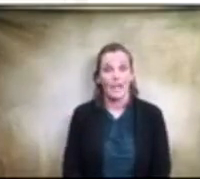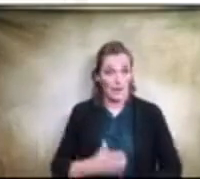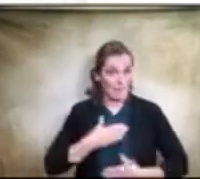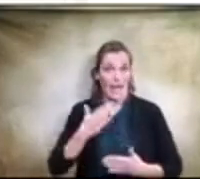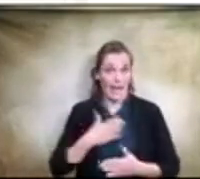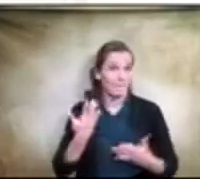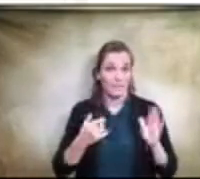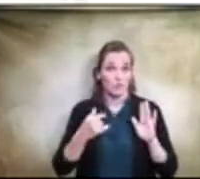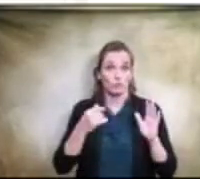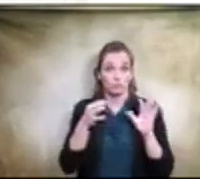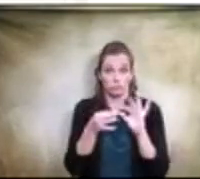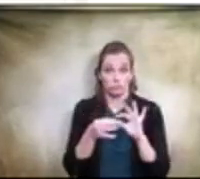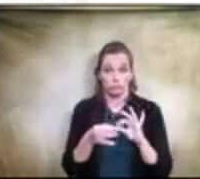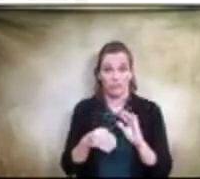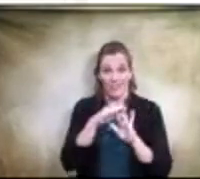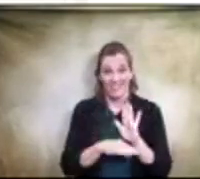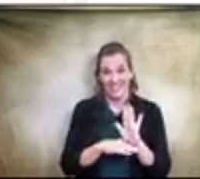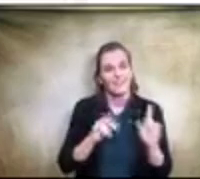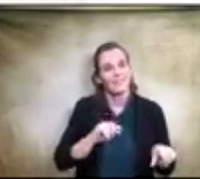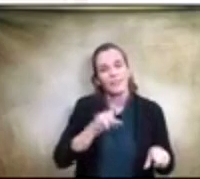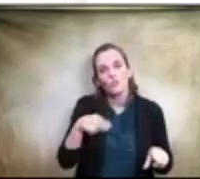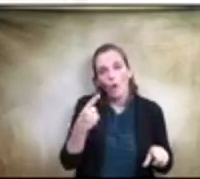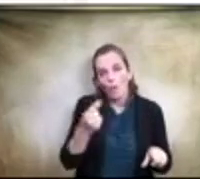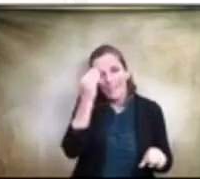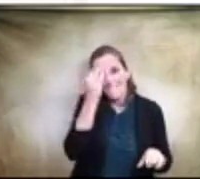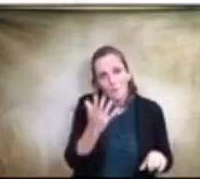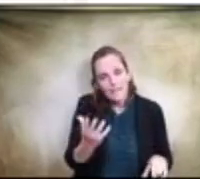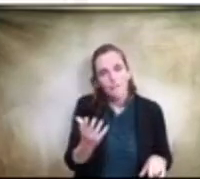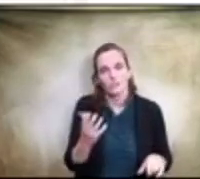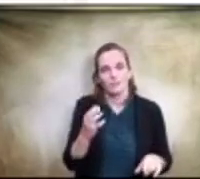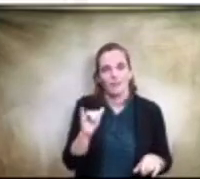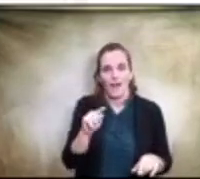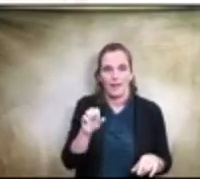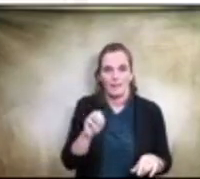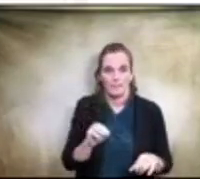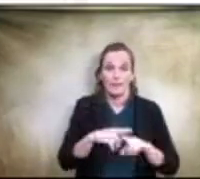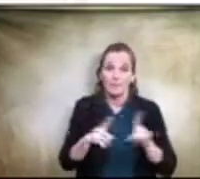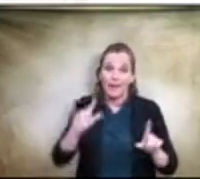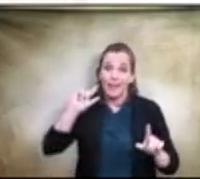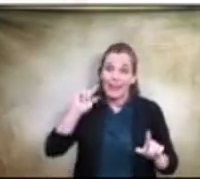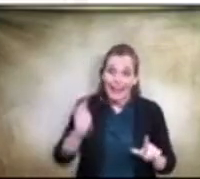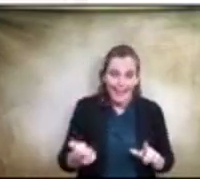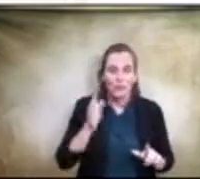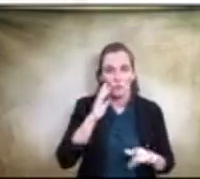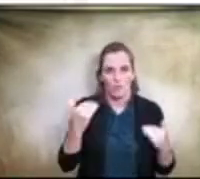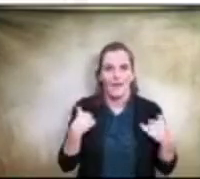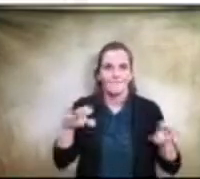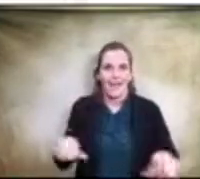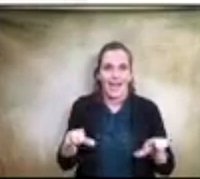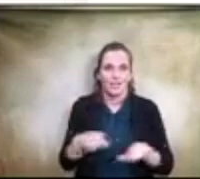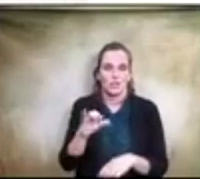list. Again, this is only an information item. What we'll follow shortly after are some of the action items that we have